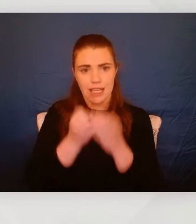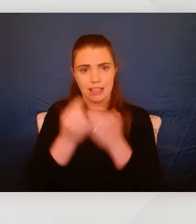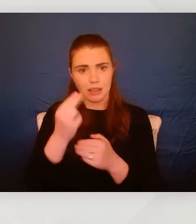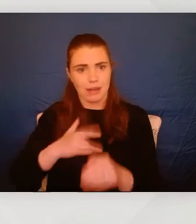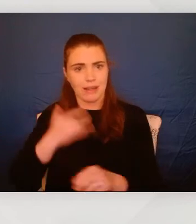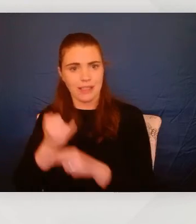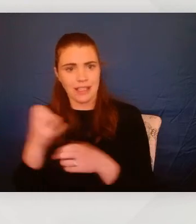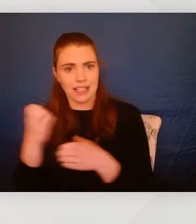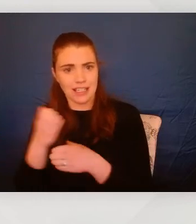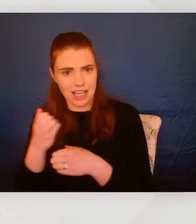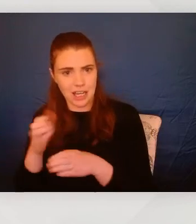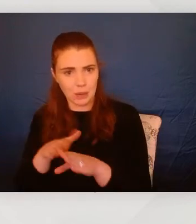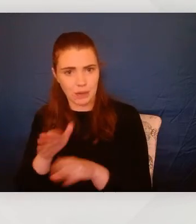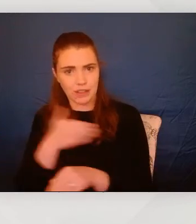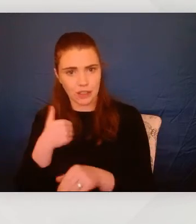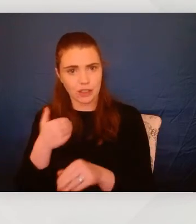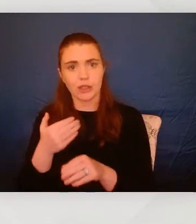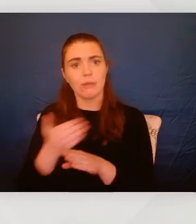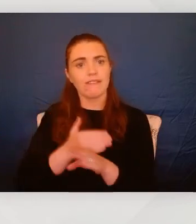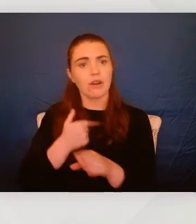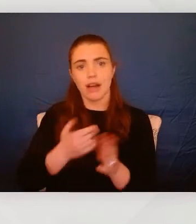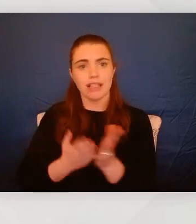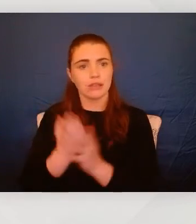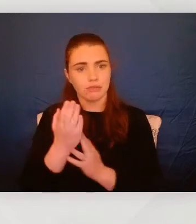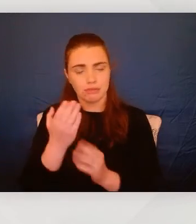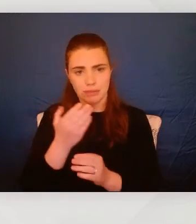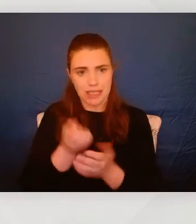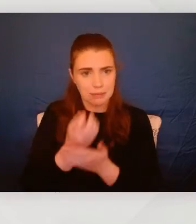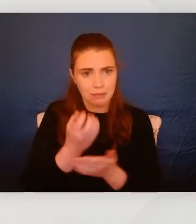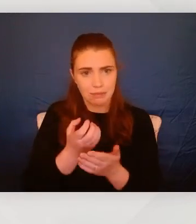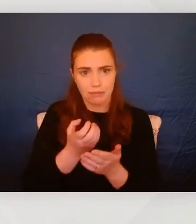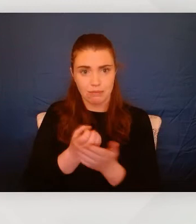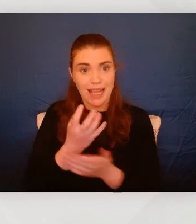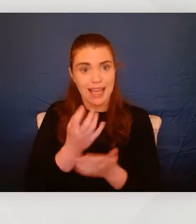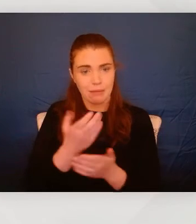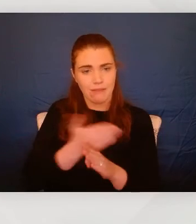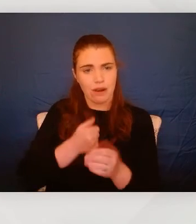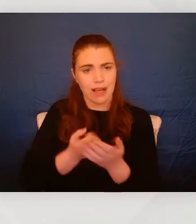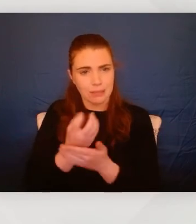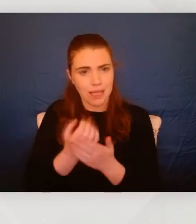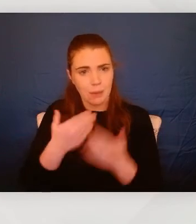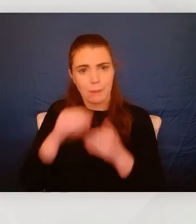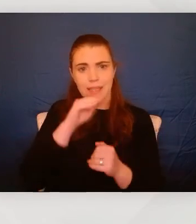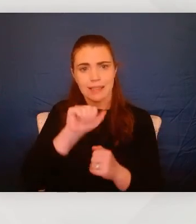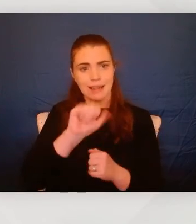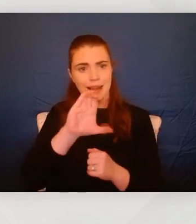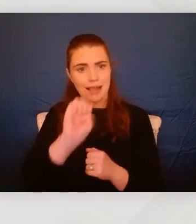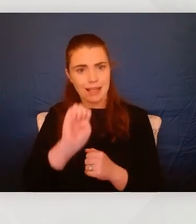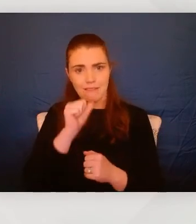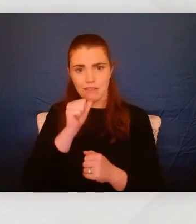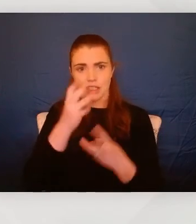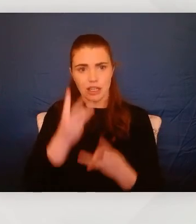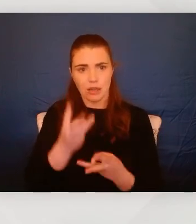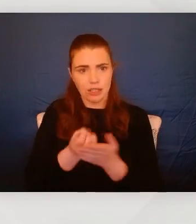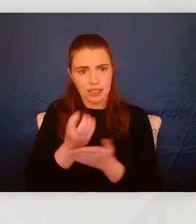So rather than getting straight into a clinical description of what ACEs are, what I wanted to do was to share with you a story of a young